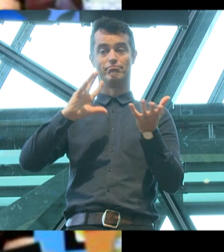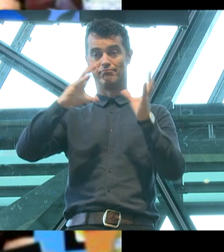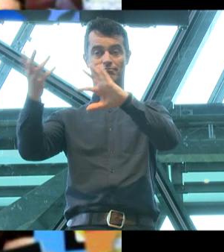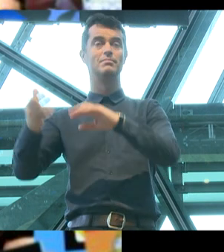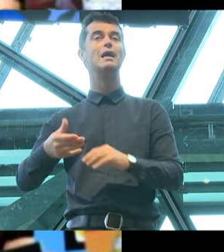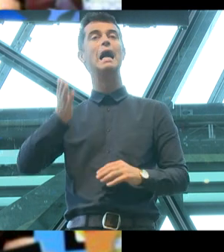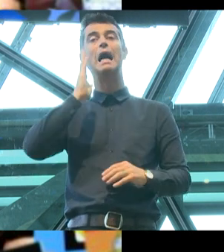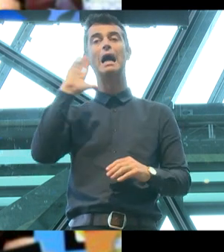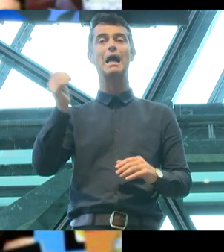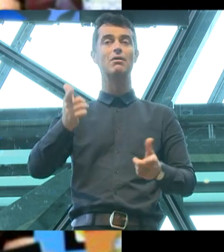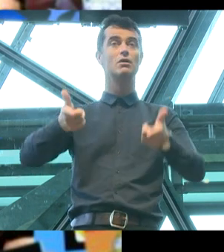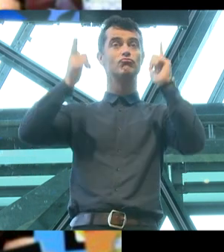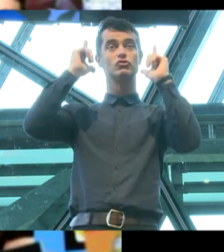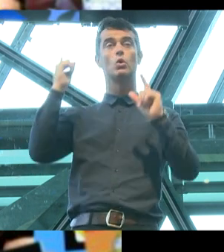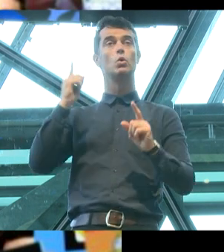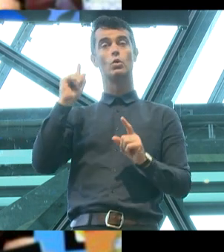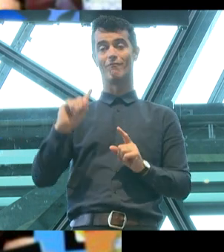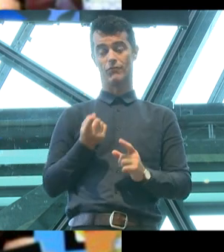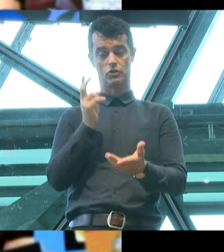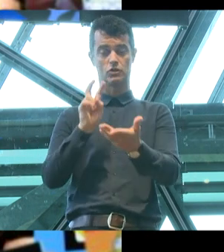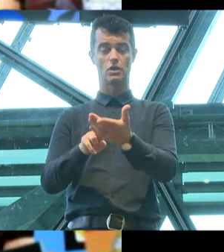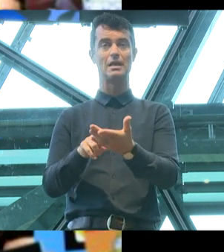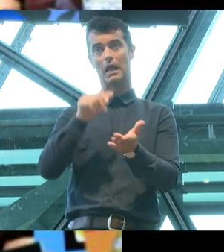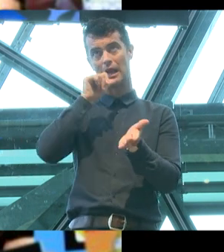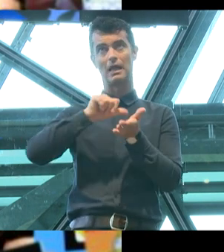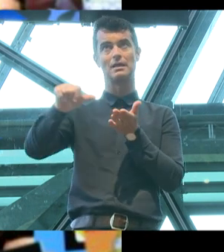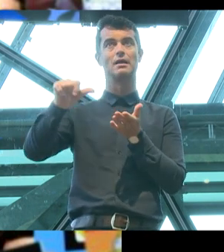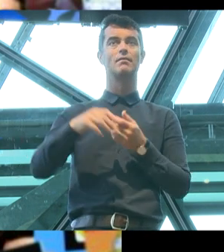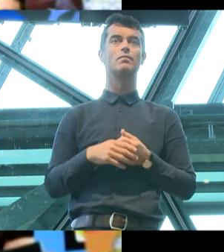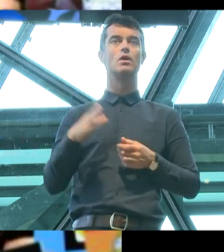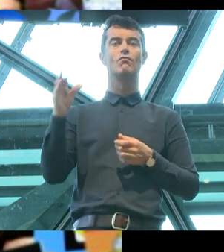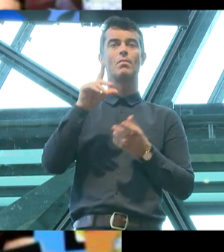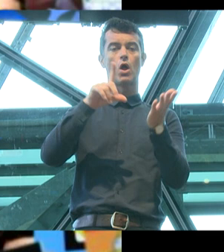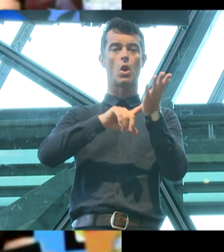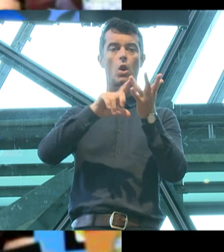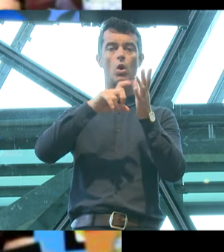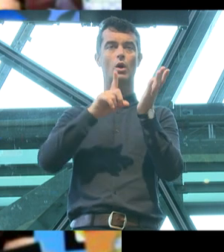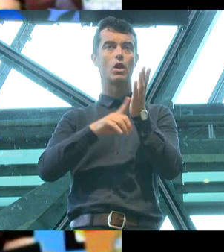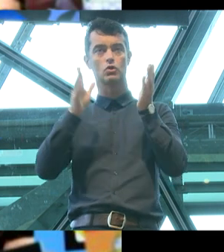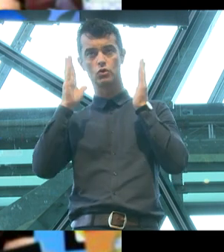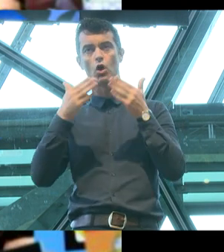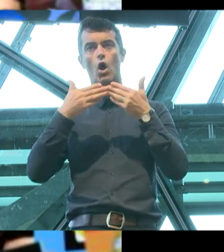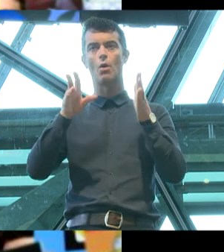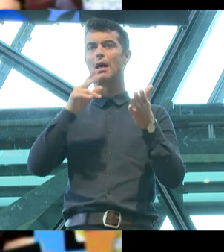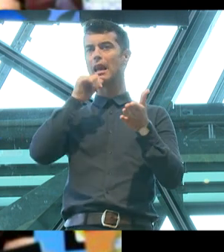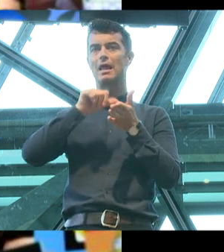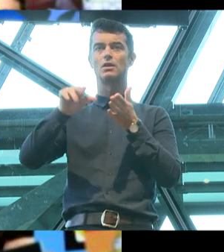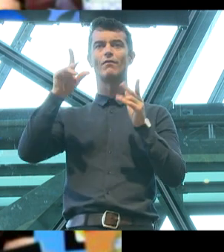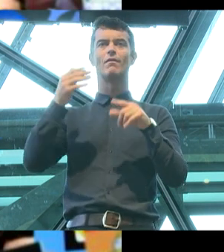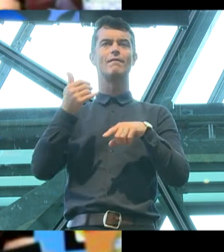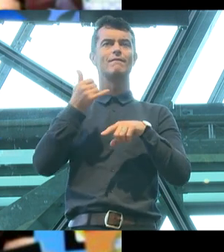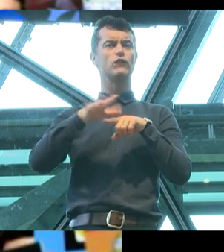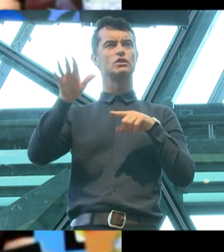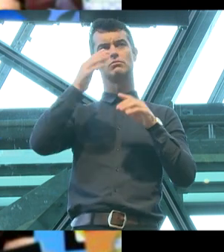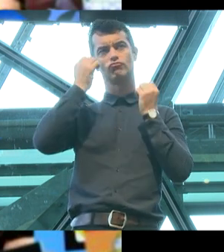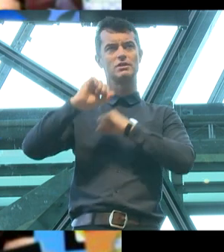who signed, initially signed, a letter at the direction of their local church, an open letter calling for fresh legal protections